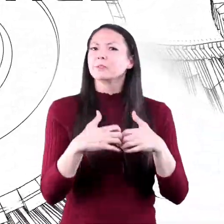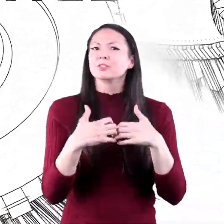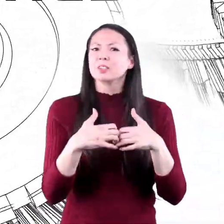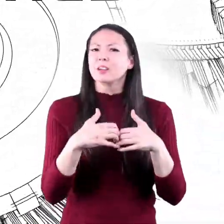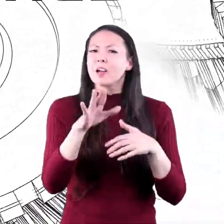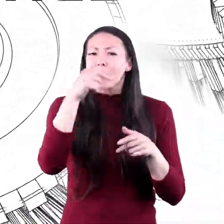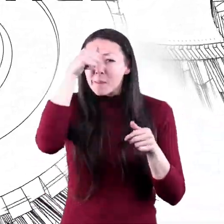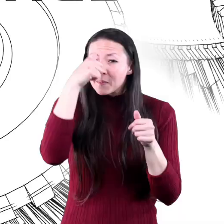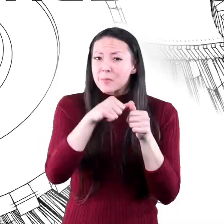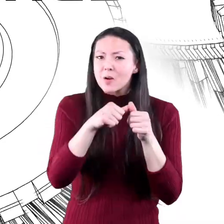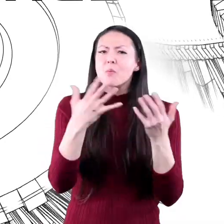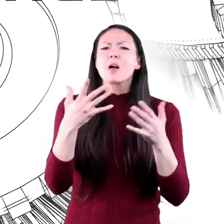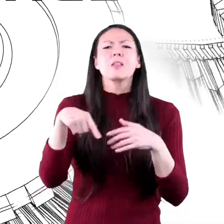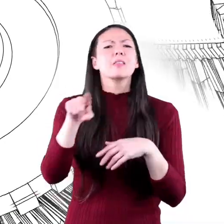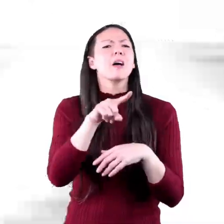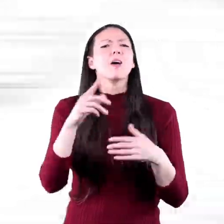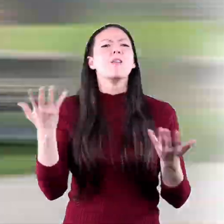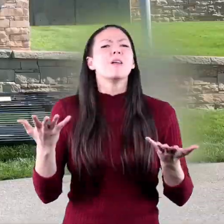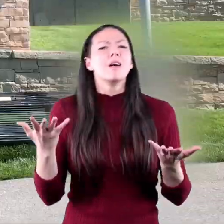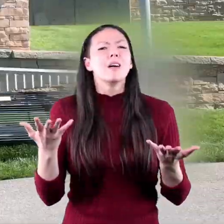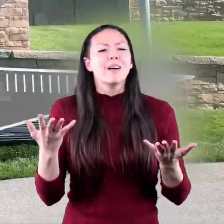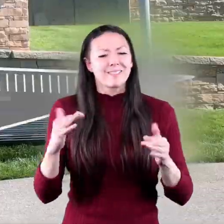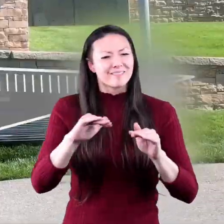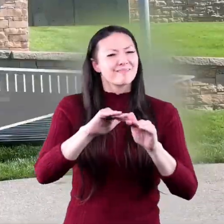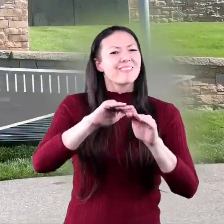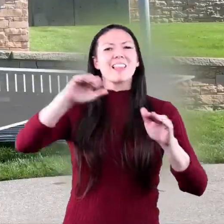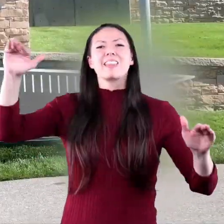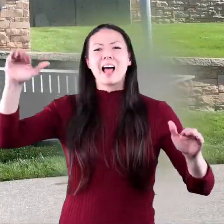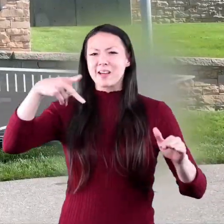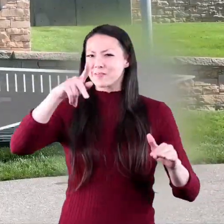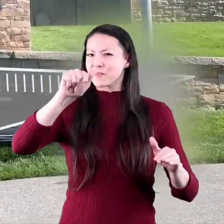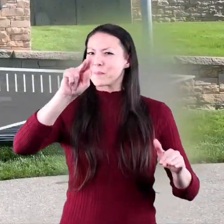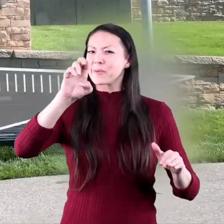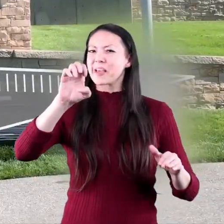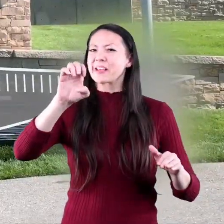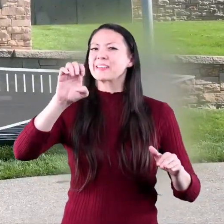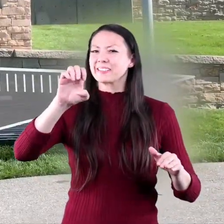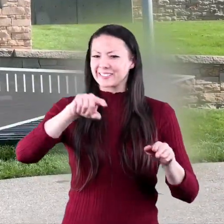Do you remember what they are? The incline plane,